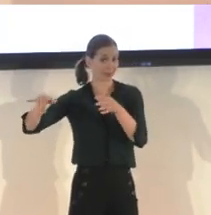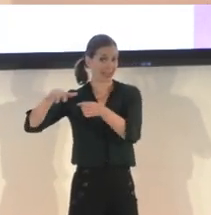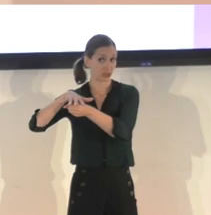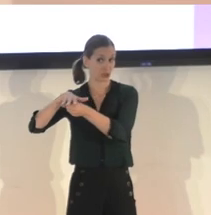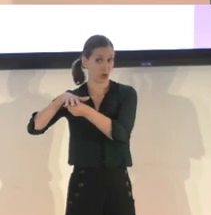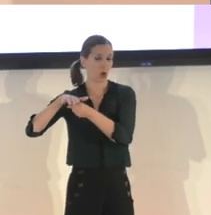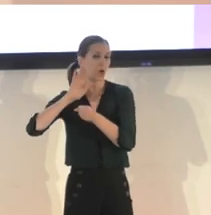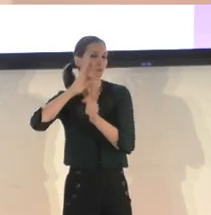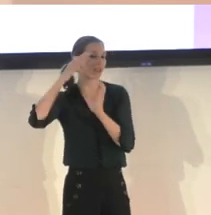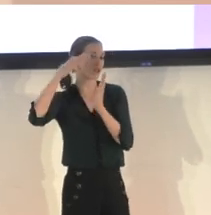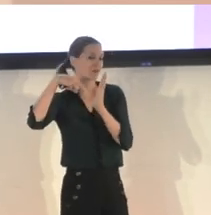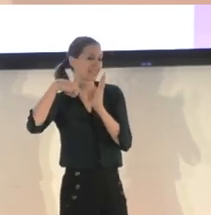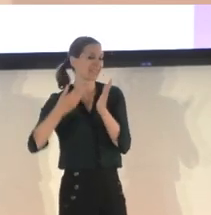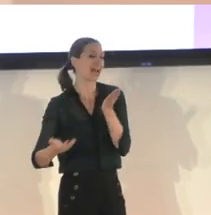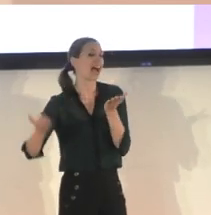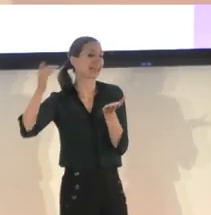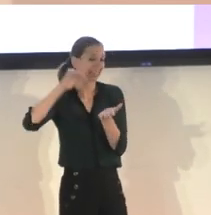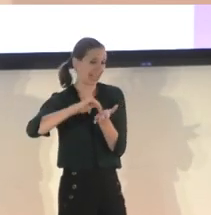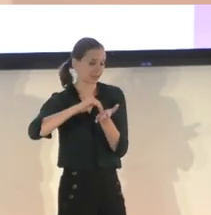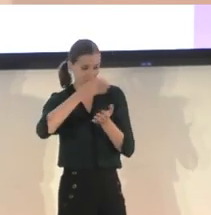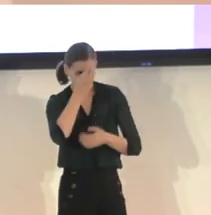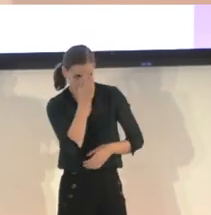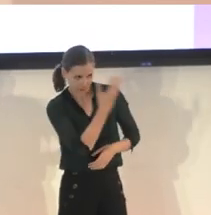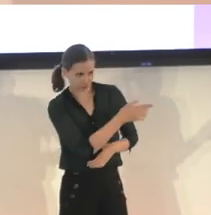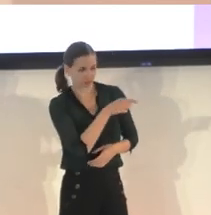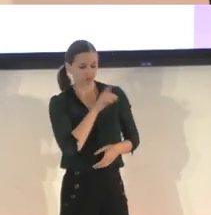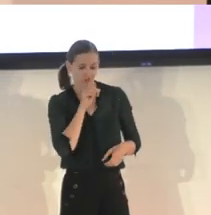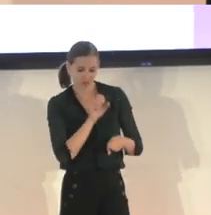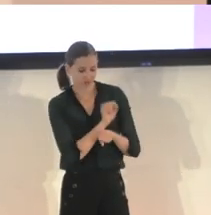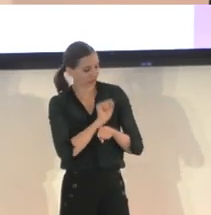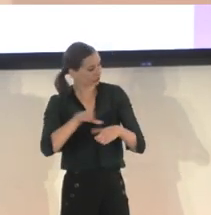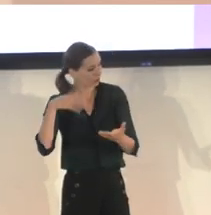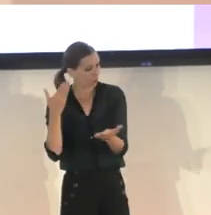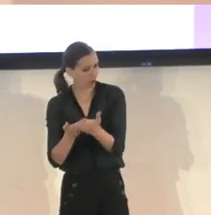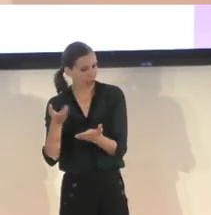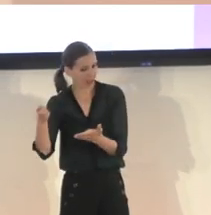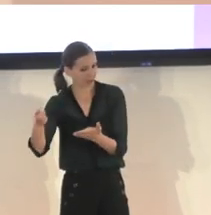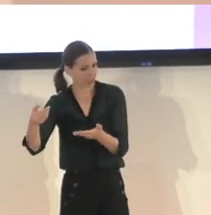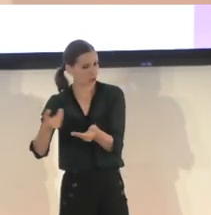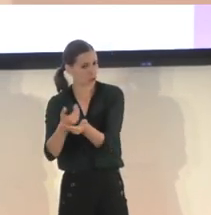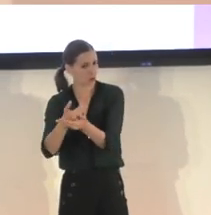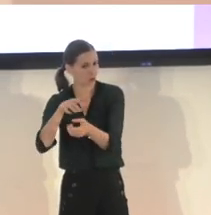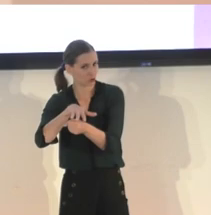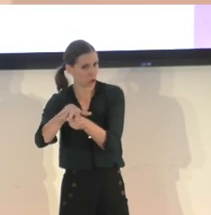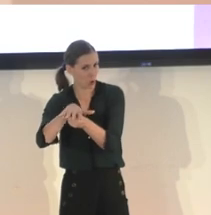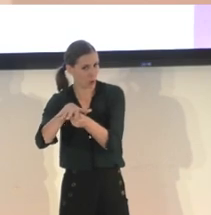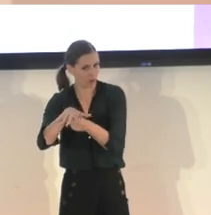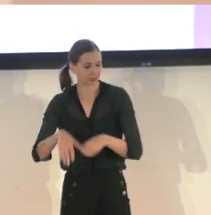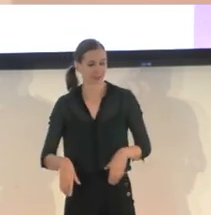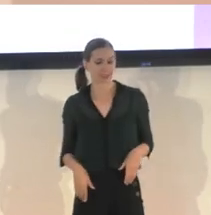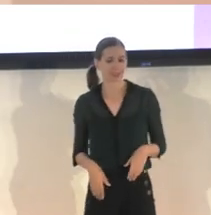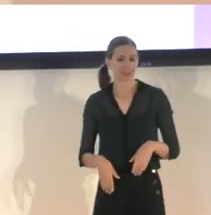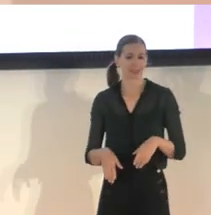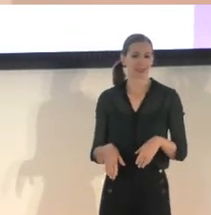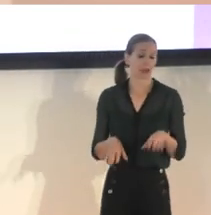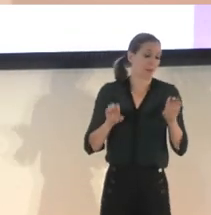they have actually arrived in the position that they were and that they didn't, you know, wiggle their hand too much